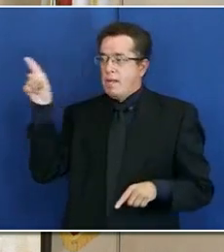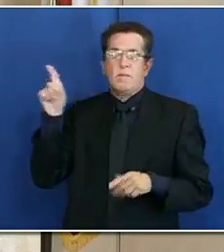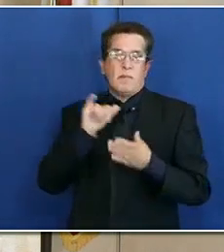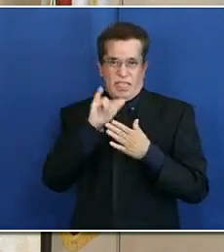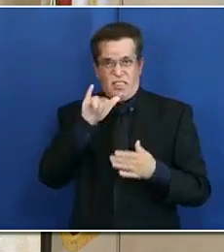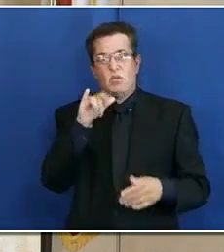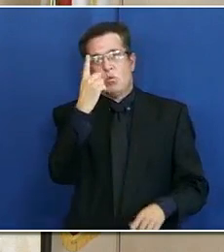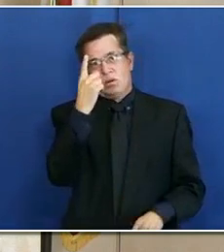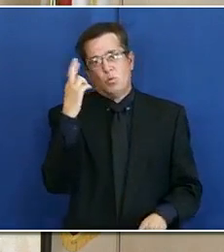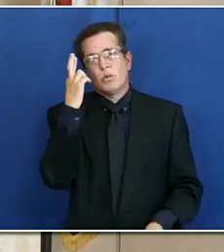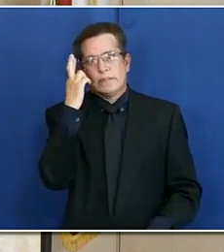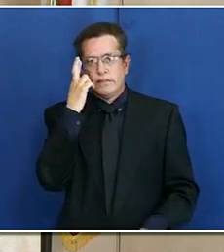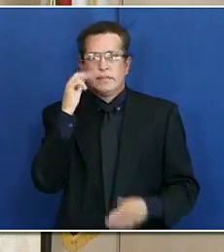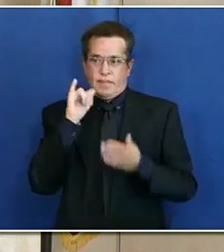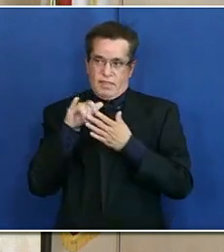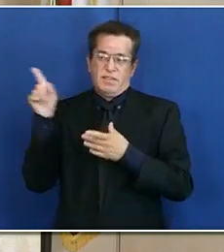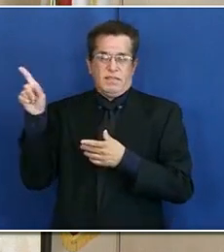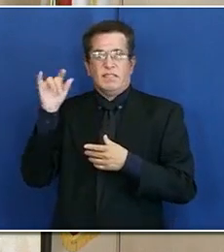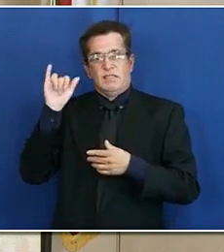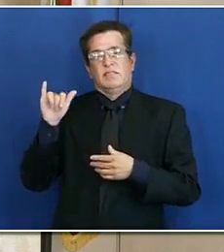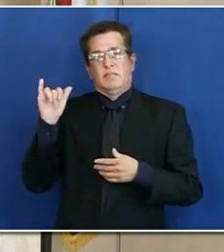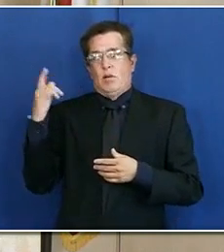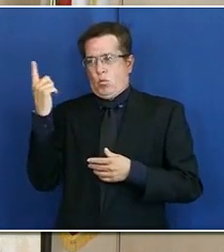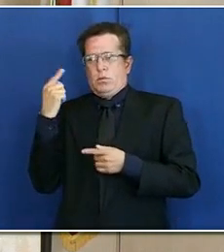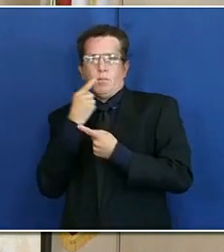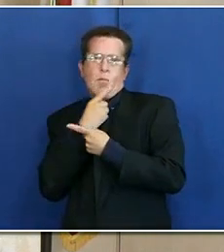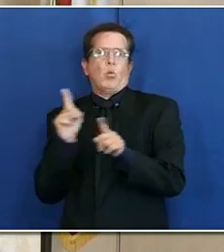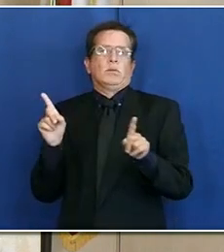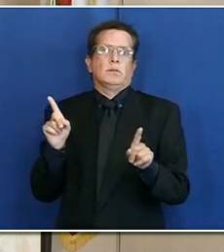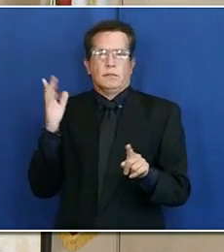that they post all of those results.